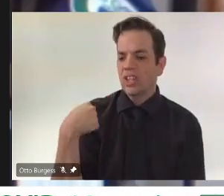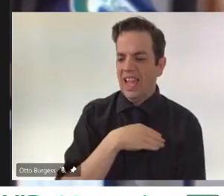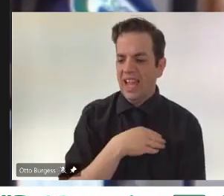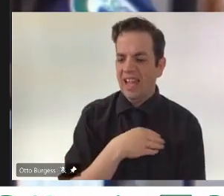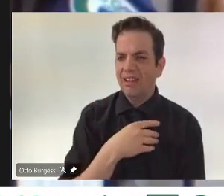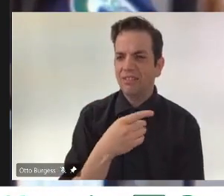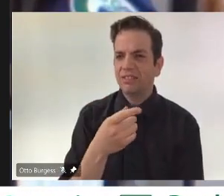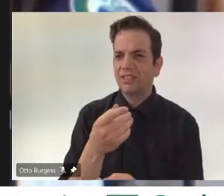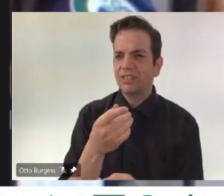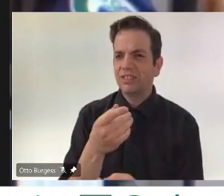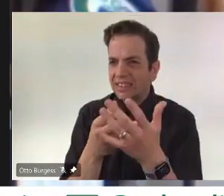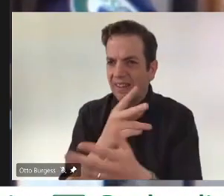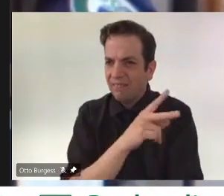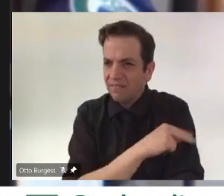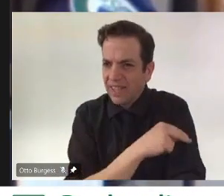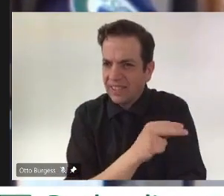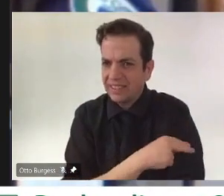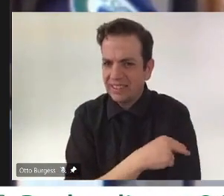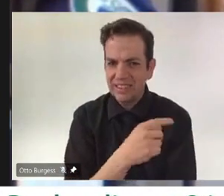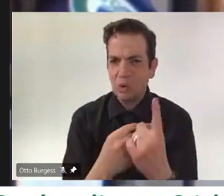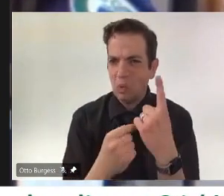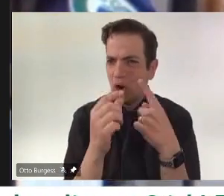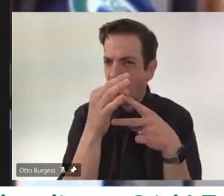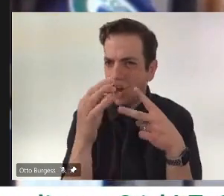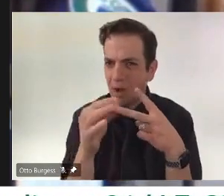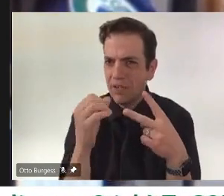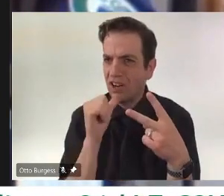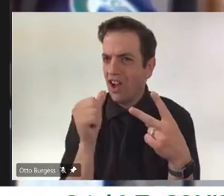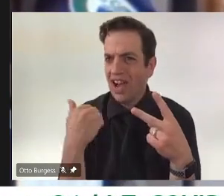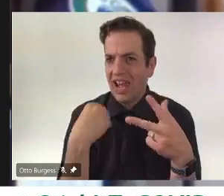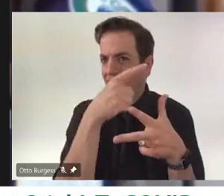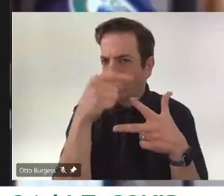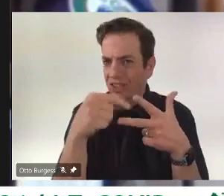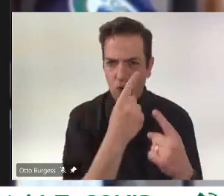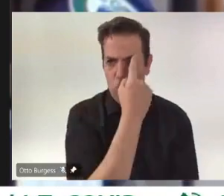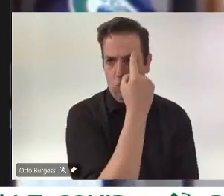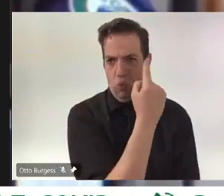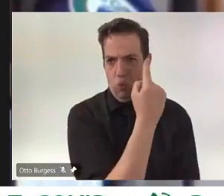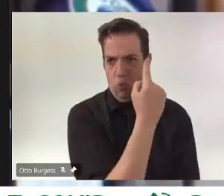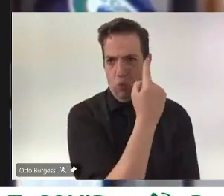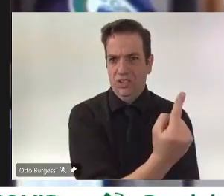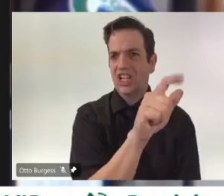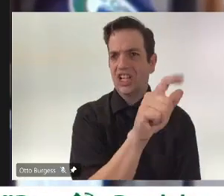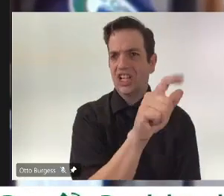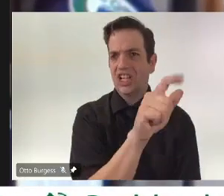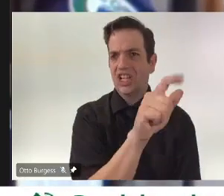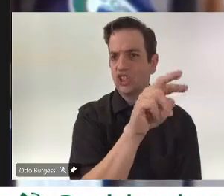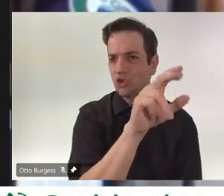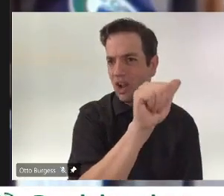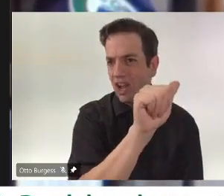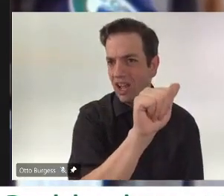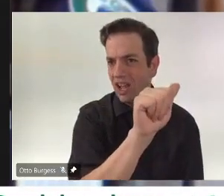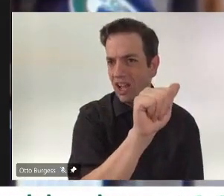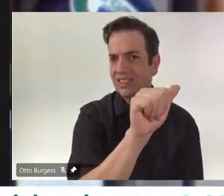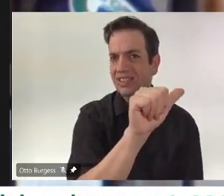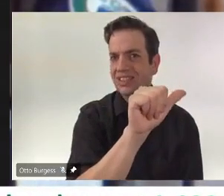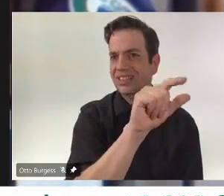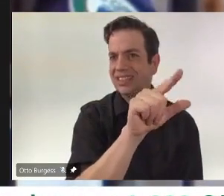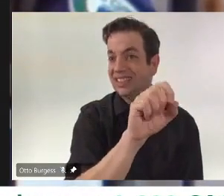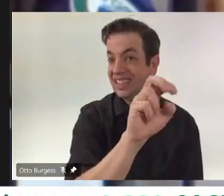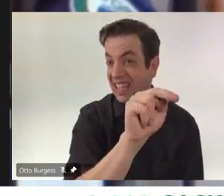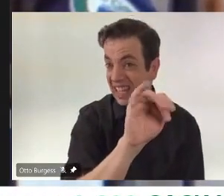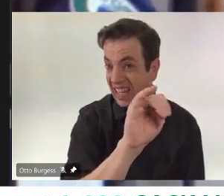I'm wondering if you've been, I guess I'm wondering what you've been hearing from rural pharmacists and if there are any plans to help alleviate pressures